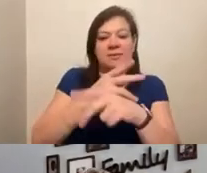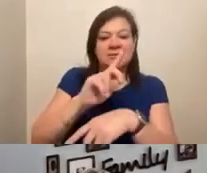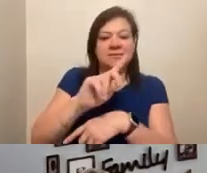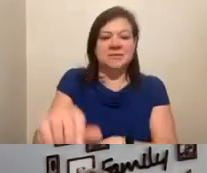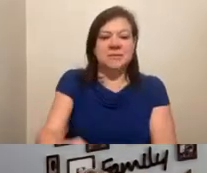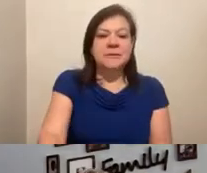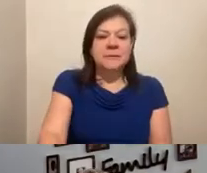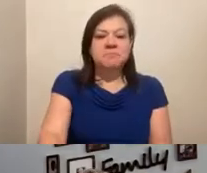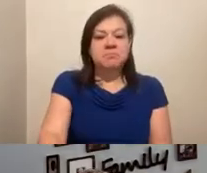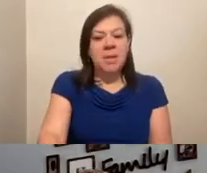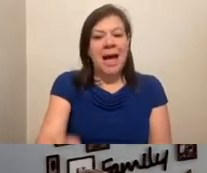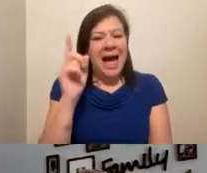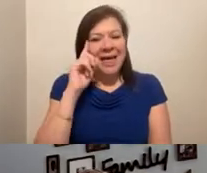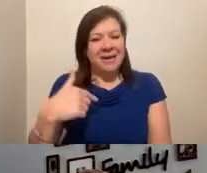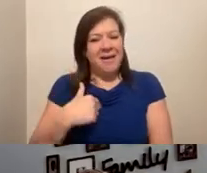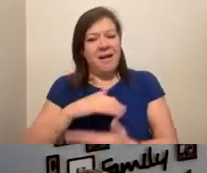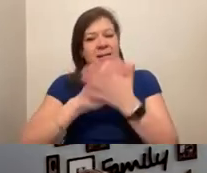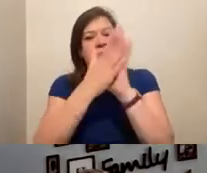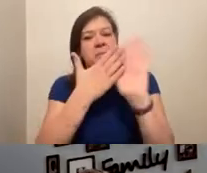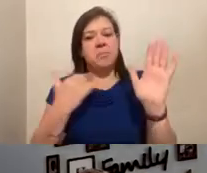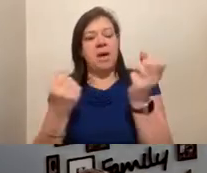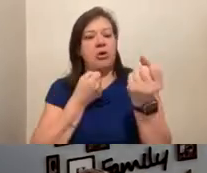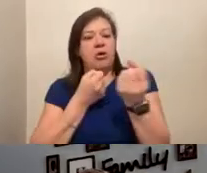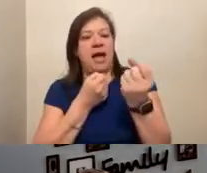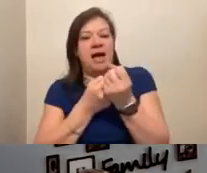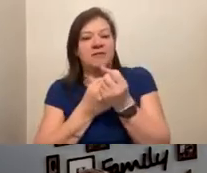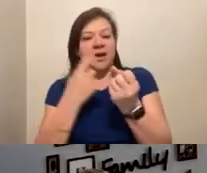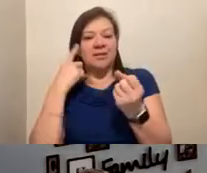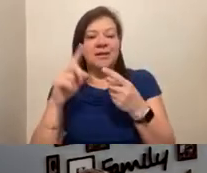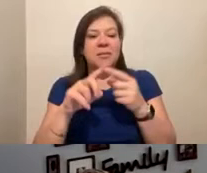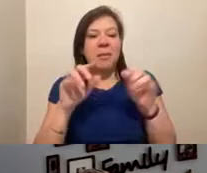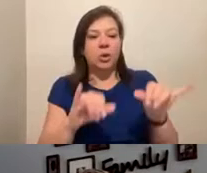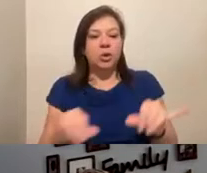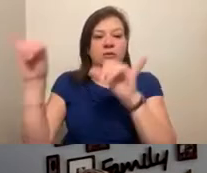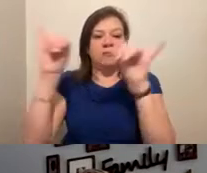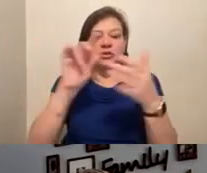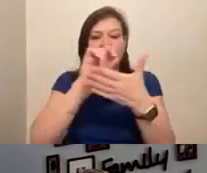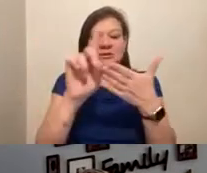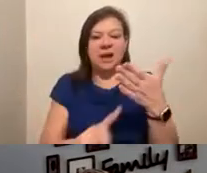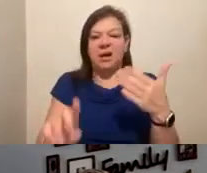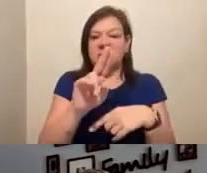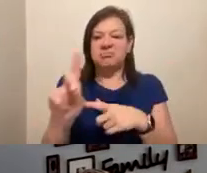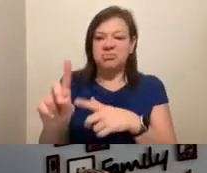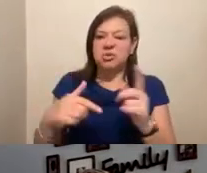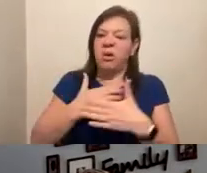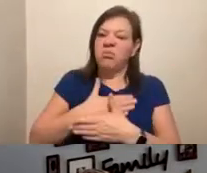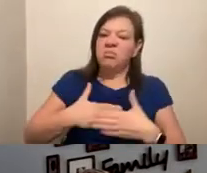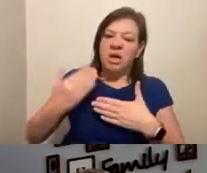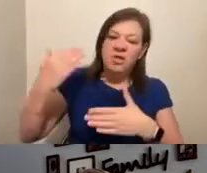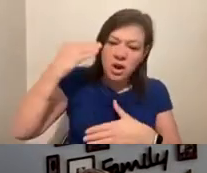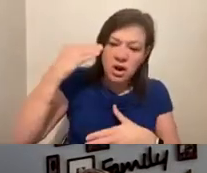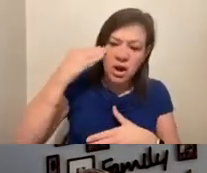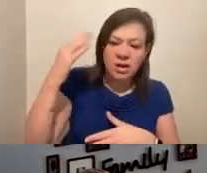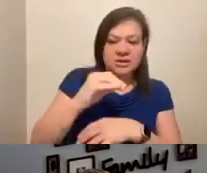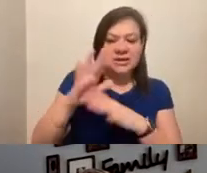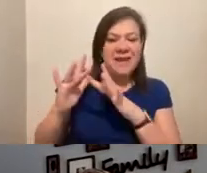And I think it's made me a better advocate when I think about universal design. So I appreciate the knowledge as well as that networking